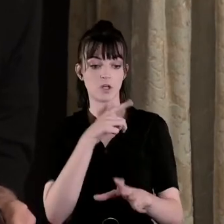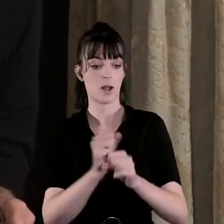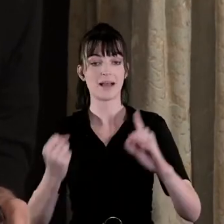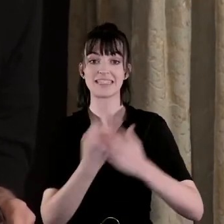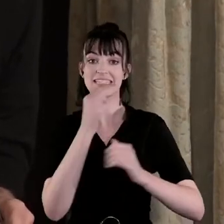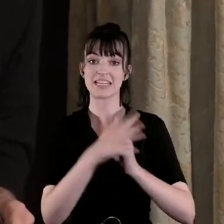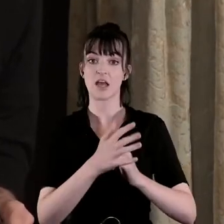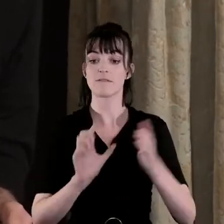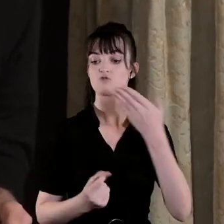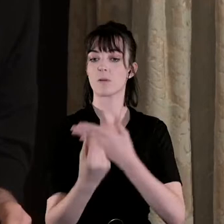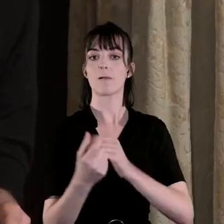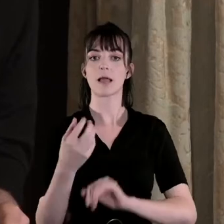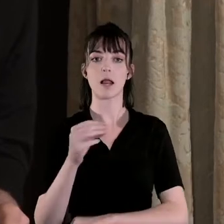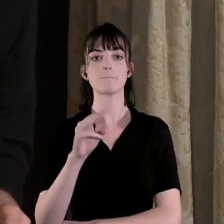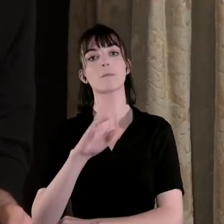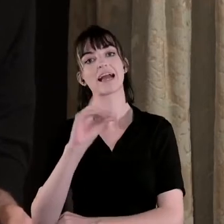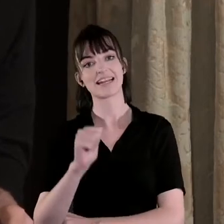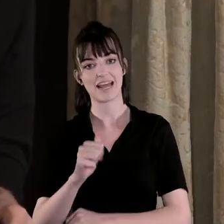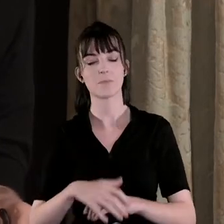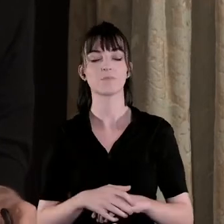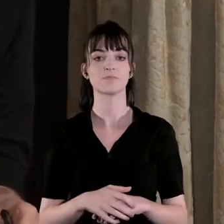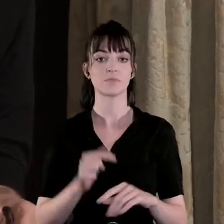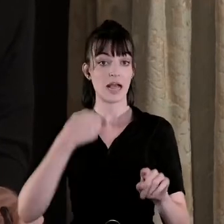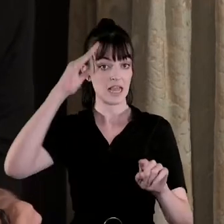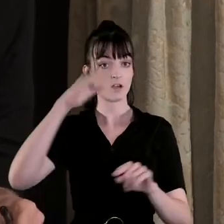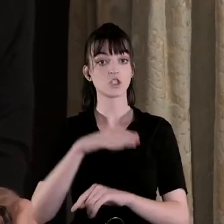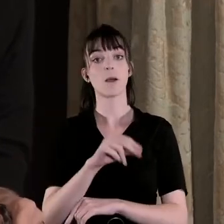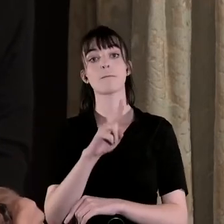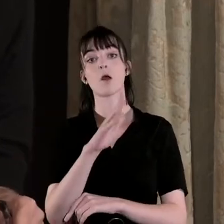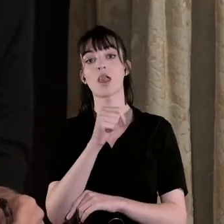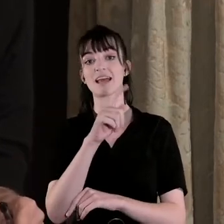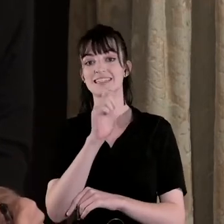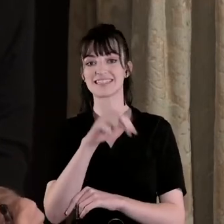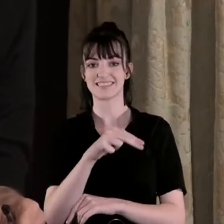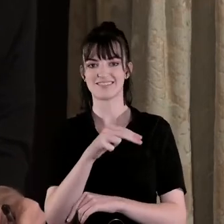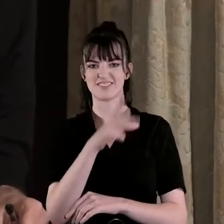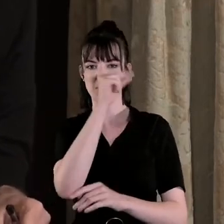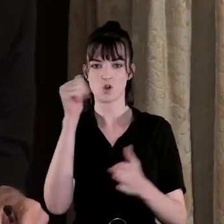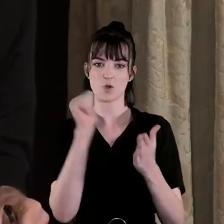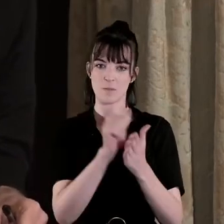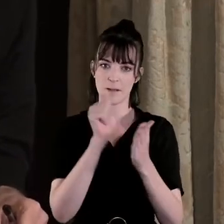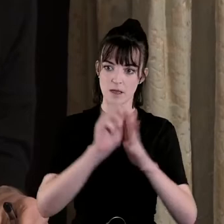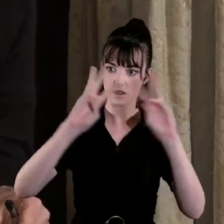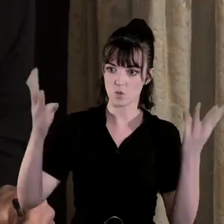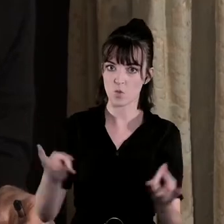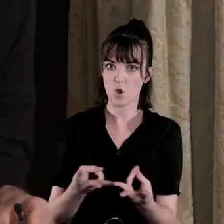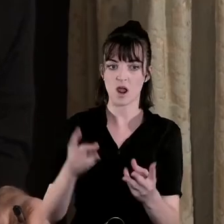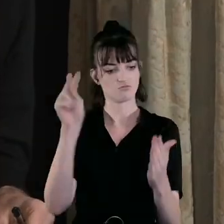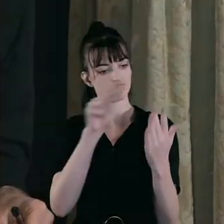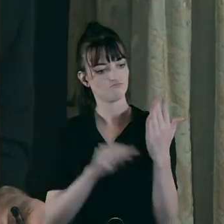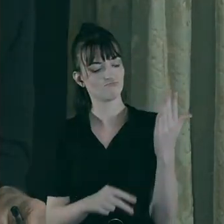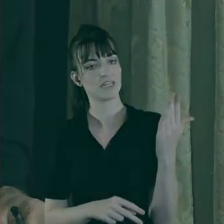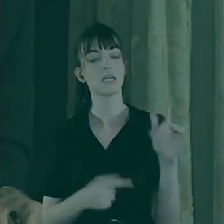not least the Irish Bulletin which is the sort of the newsletter that goes to journalists and newspapers across the world and how this is shaping American